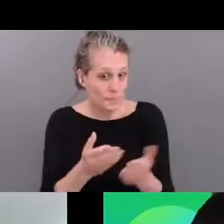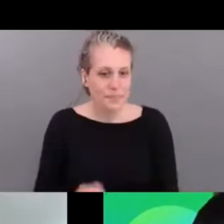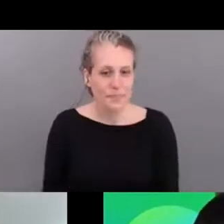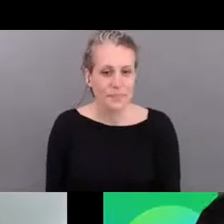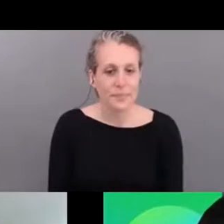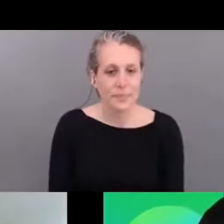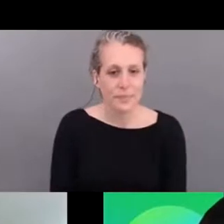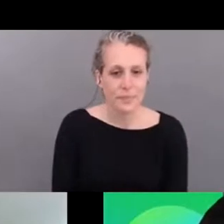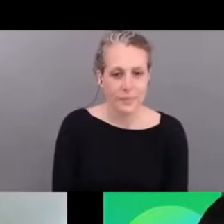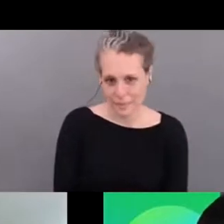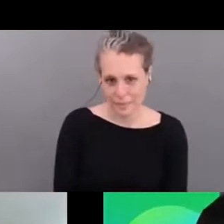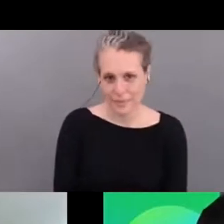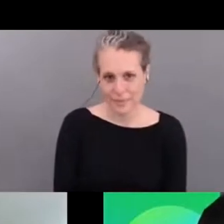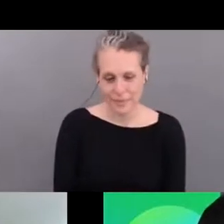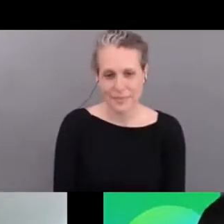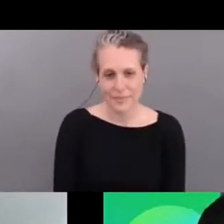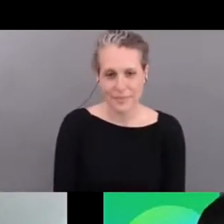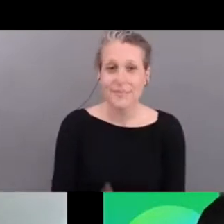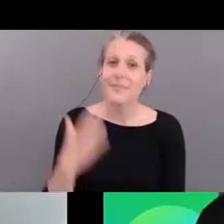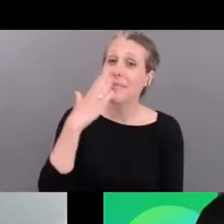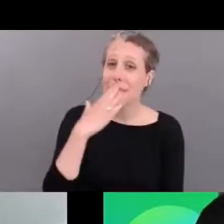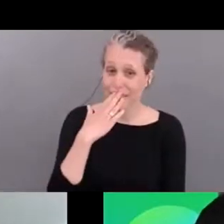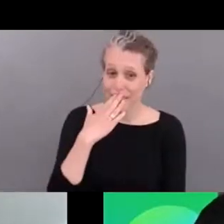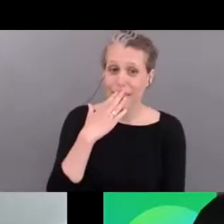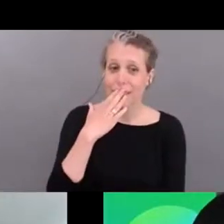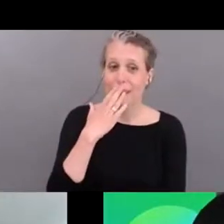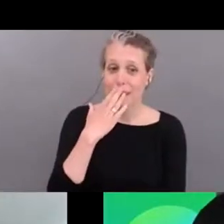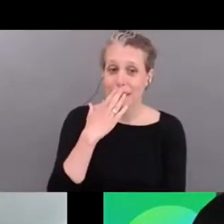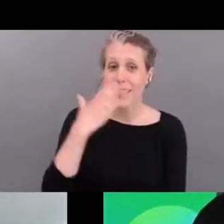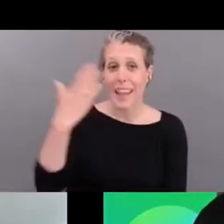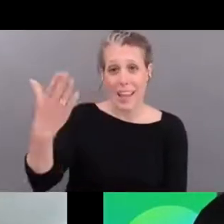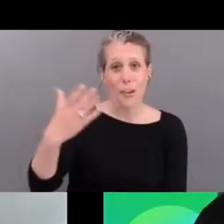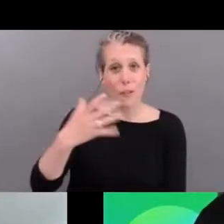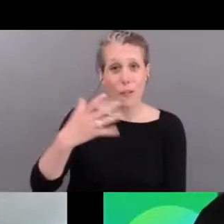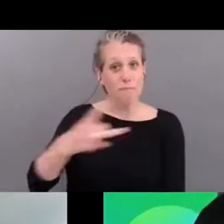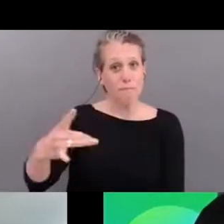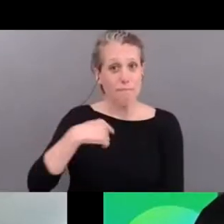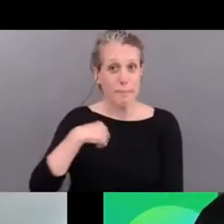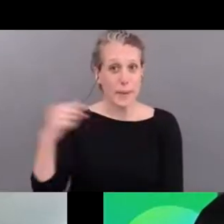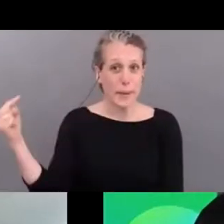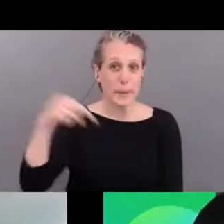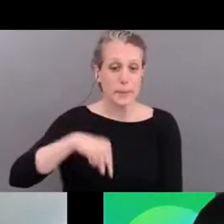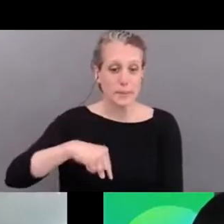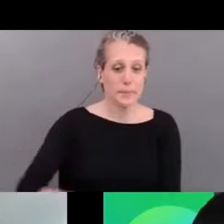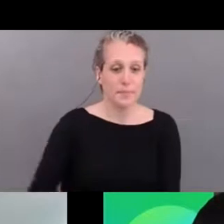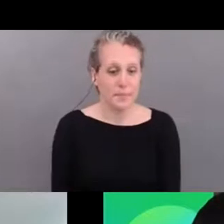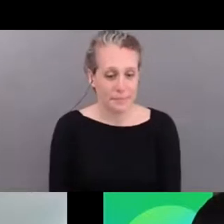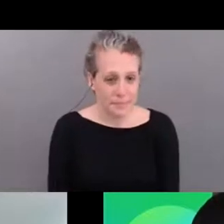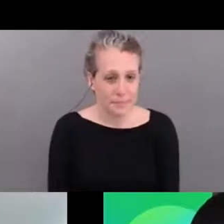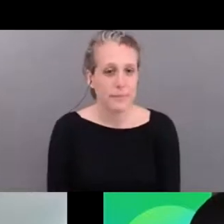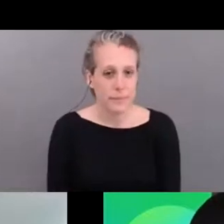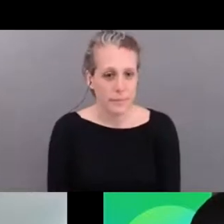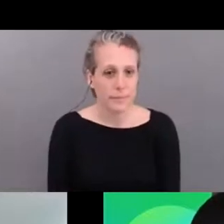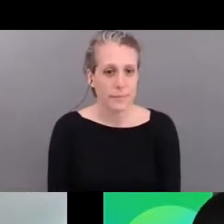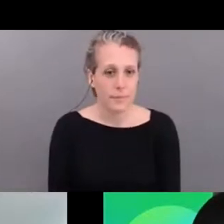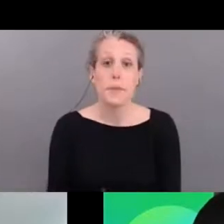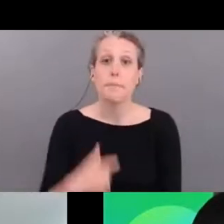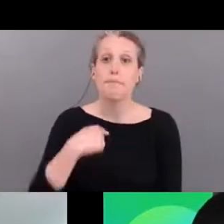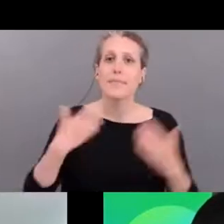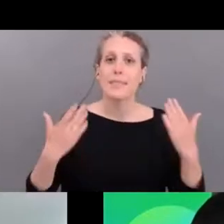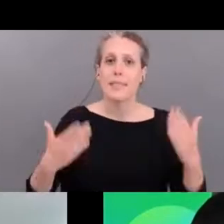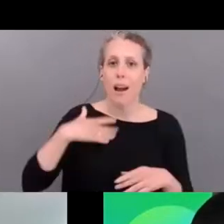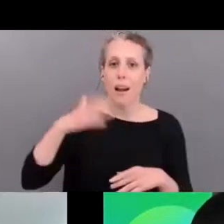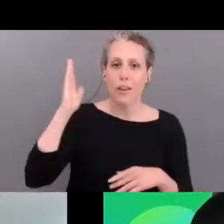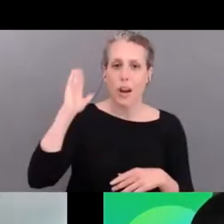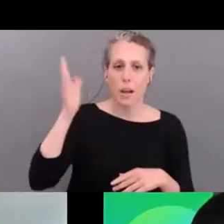you for the invitation thank you very much for uh uh having me here to talk about uh play green